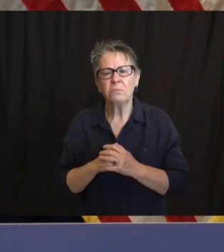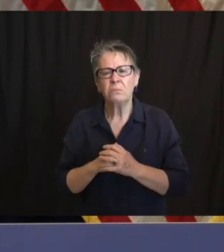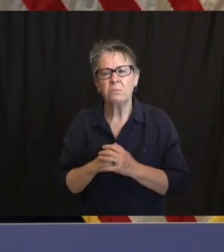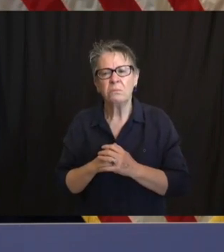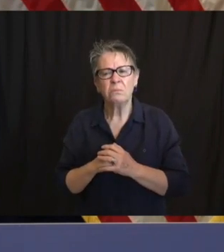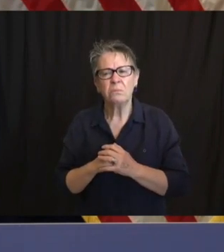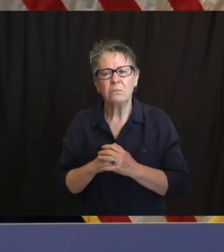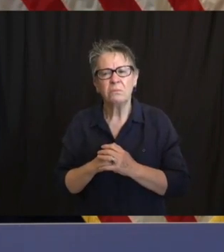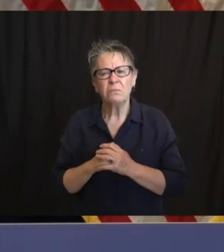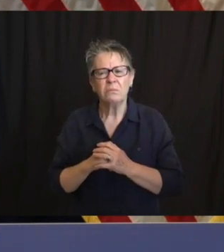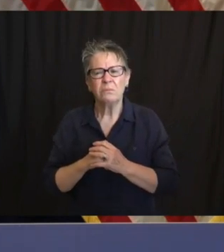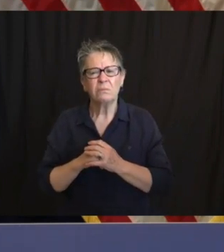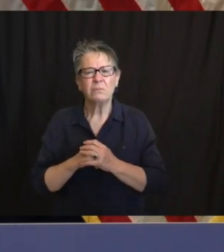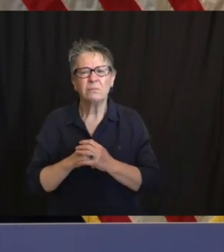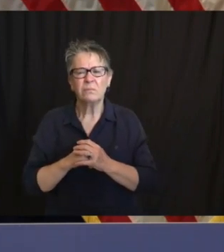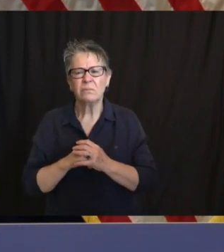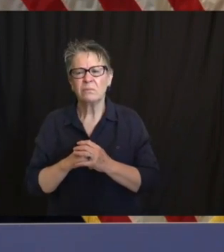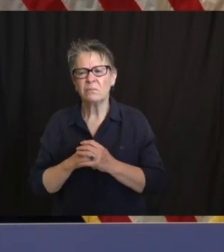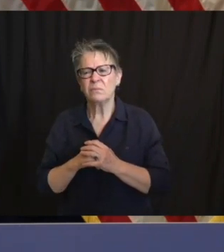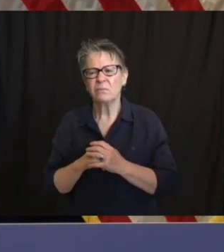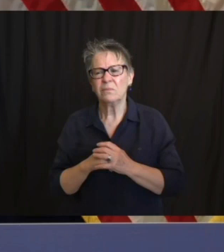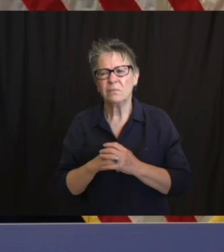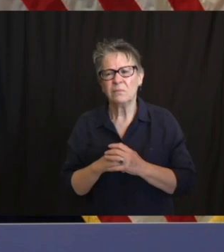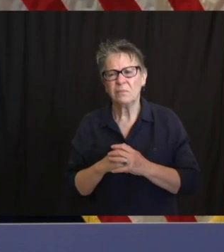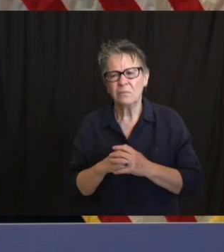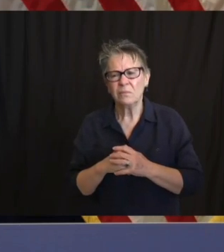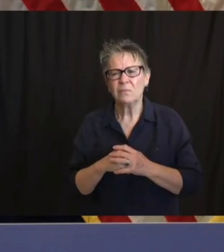retail, outdoor dining, June 15,